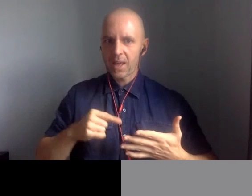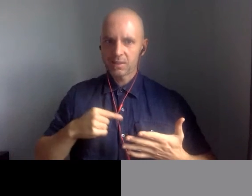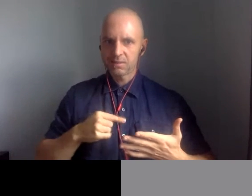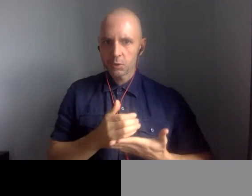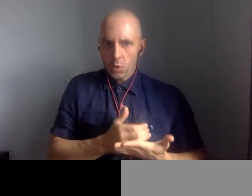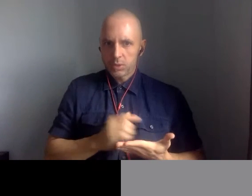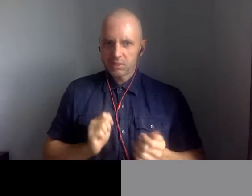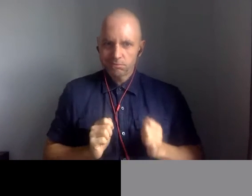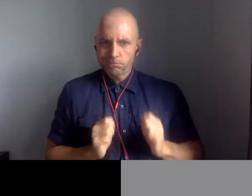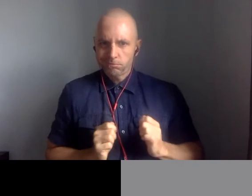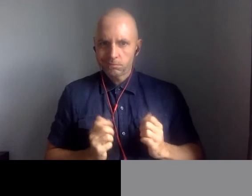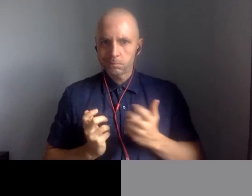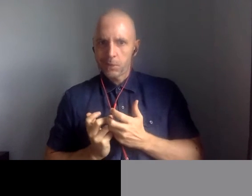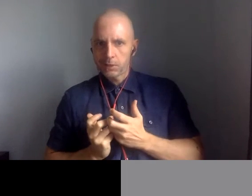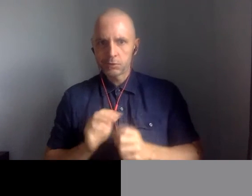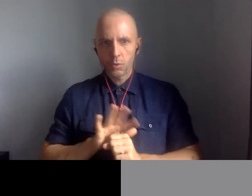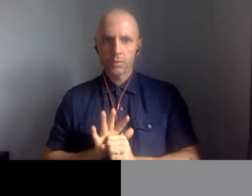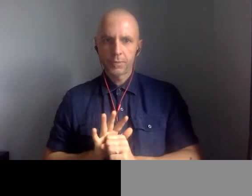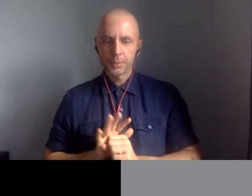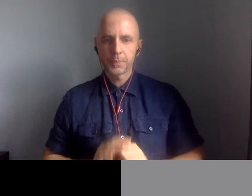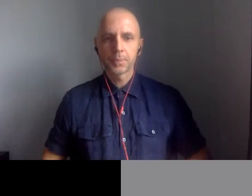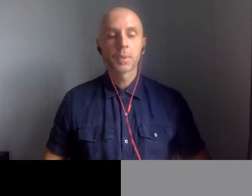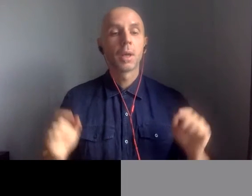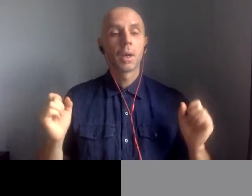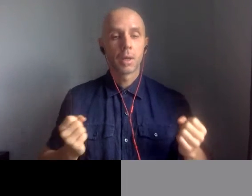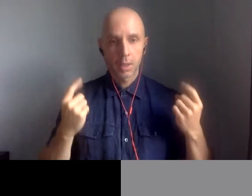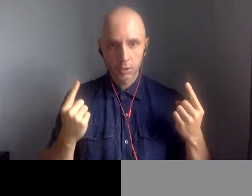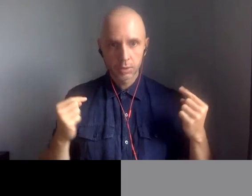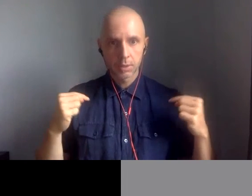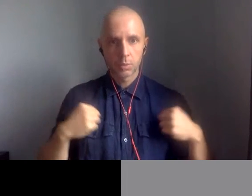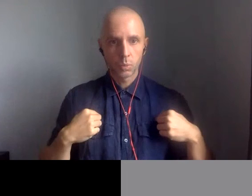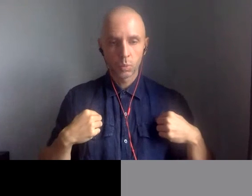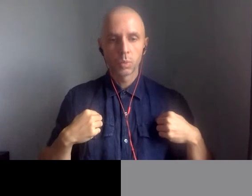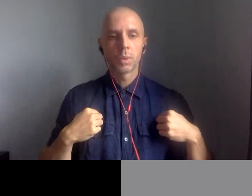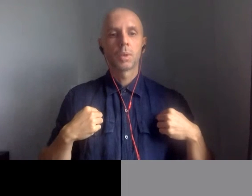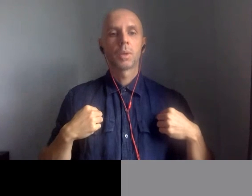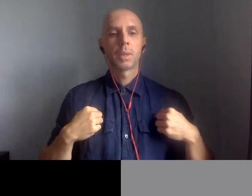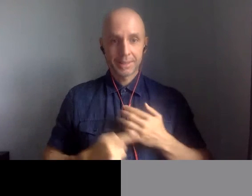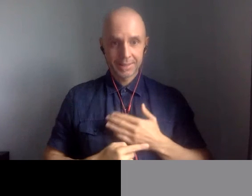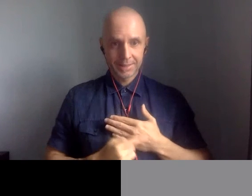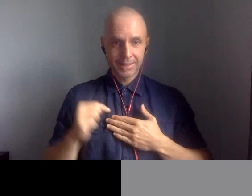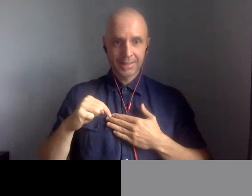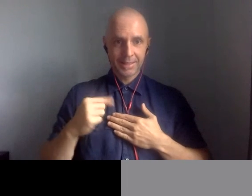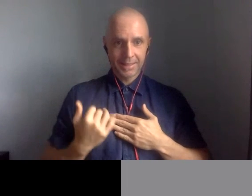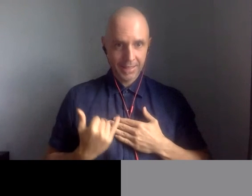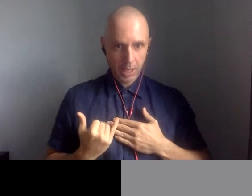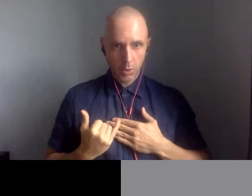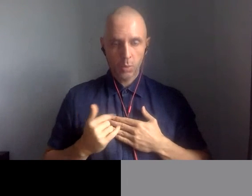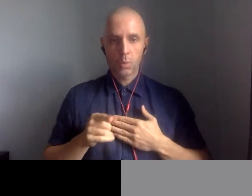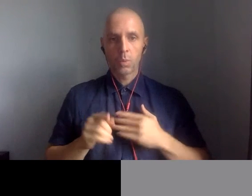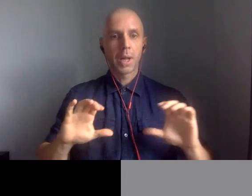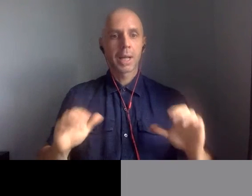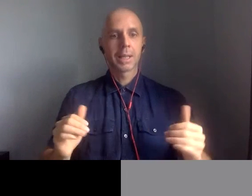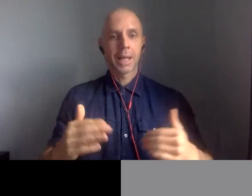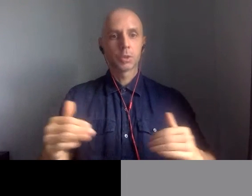we are broadcasting the course while we do it live in the classroom with students. So we have a dedicated classroom that has a